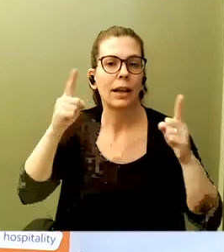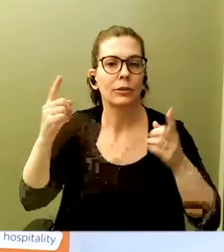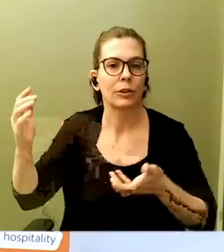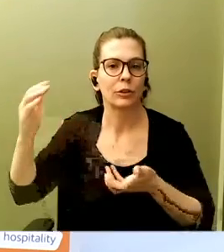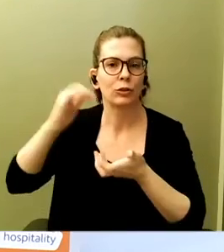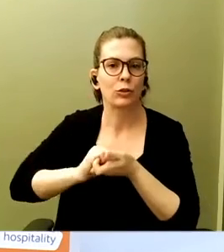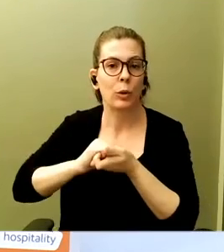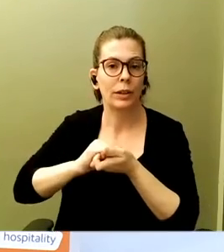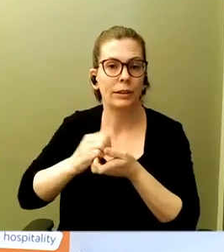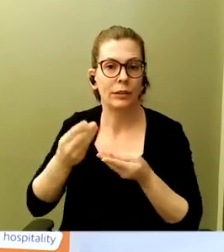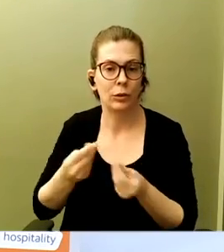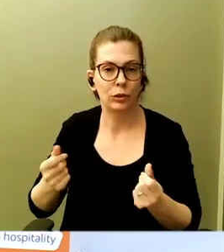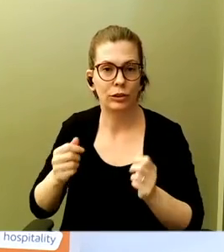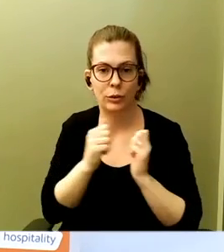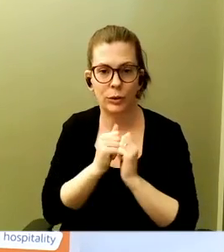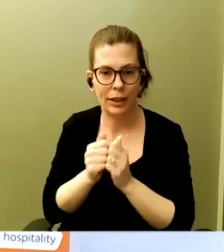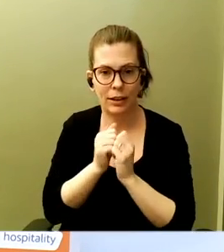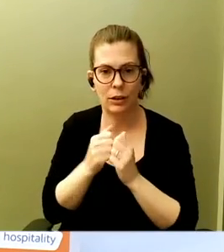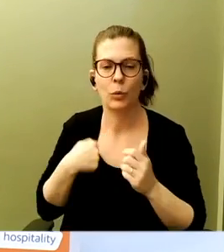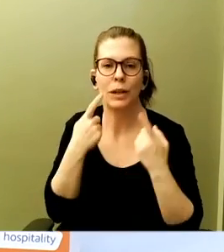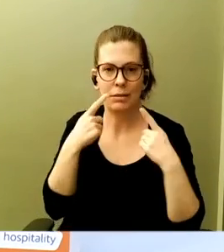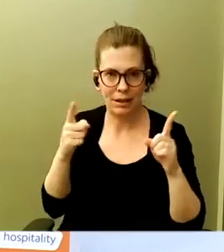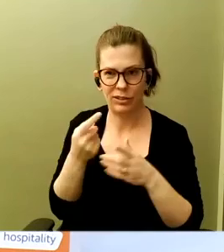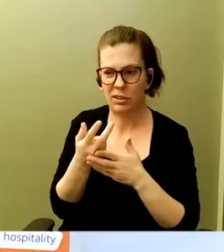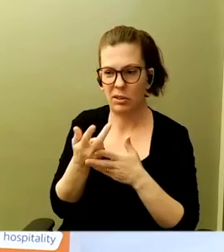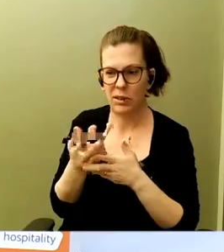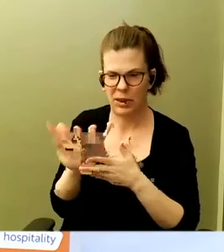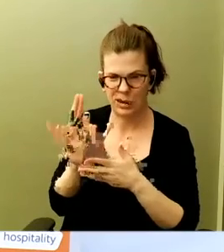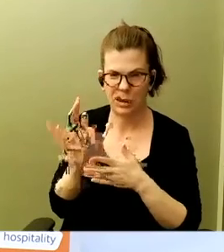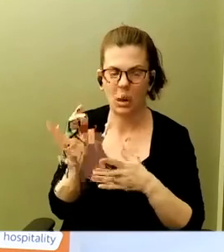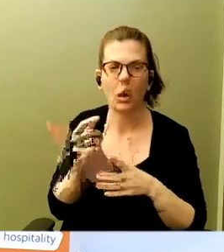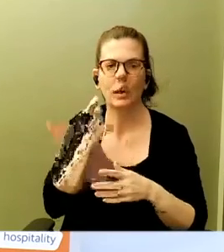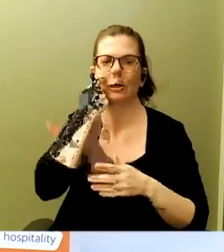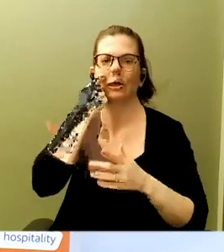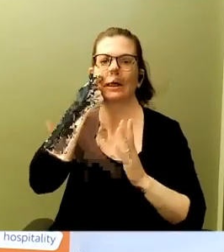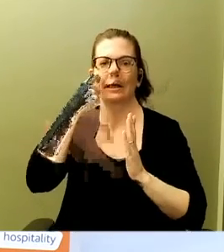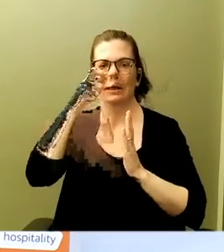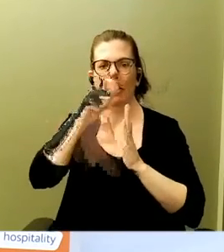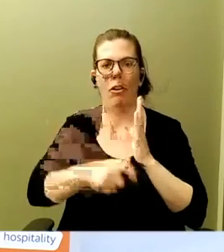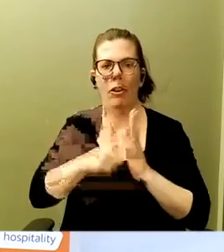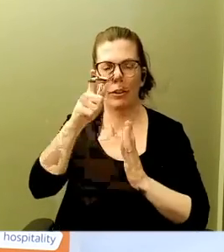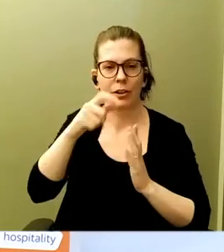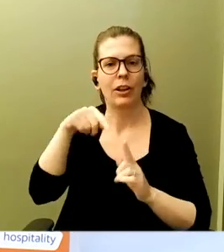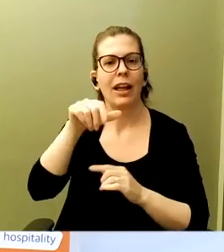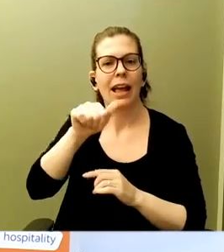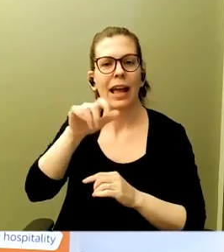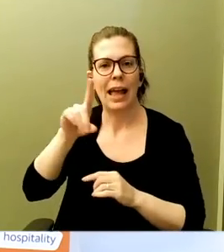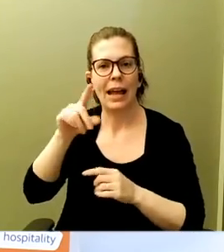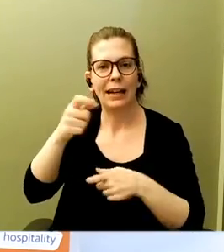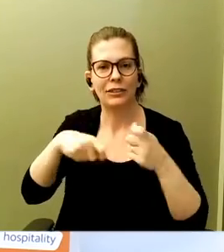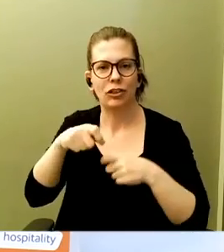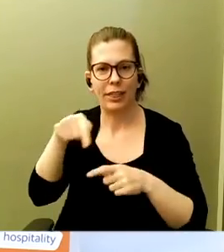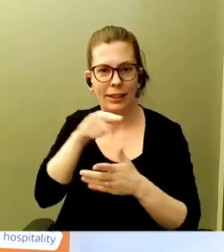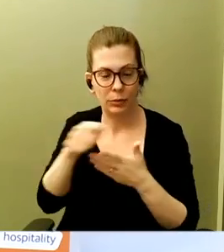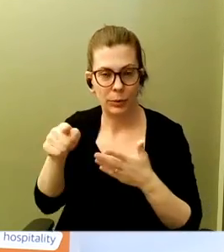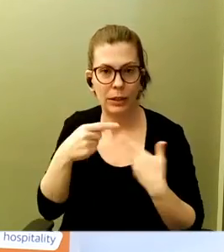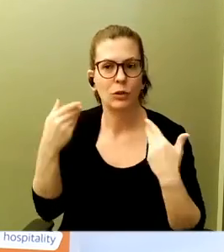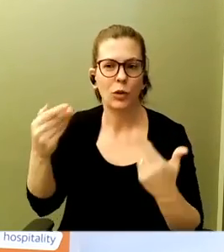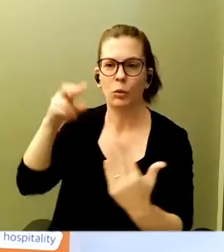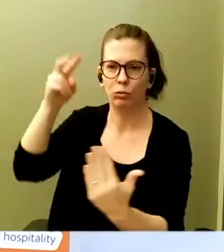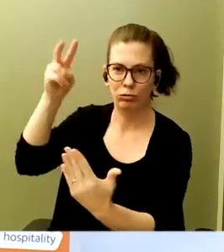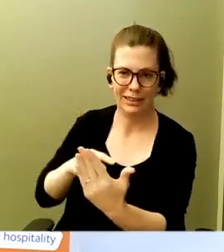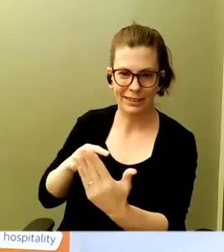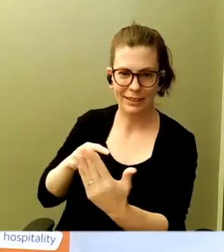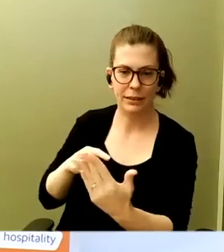we did a short three weeks ago. Yep. just got an article written about that in Ad Exchanger this week. Oh, cool. Go check it out and read it. We are